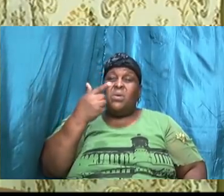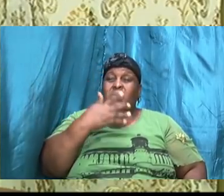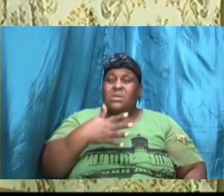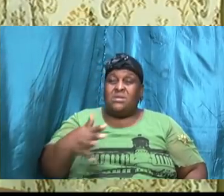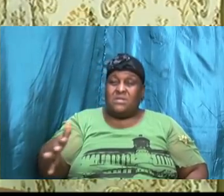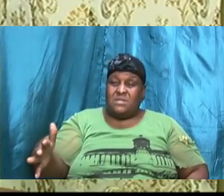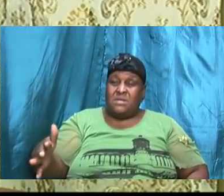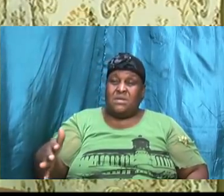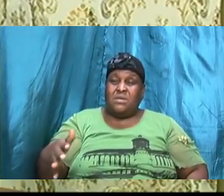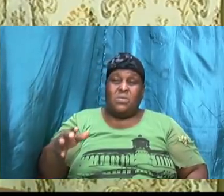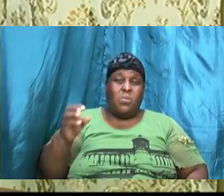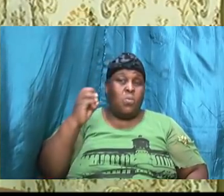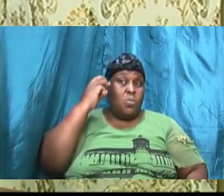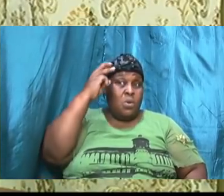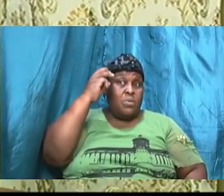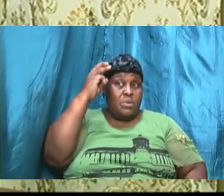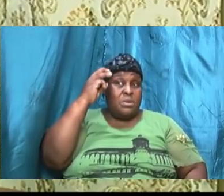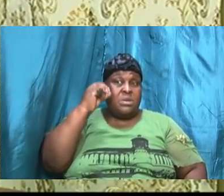in the will of God.